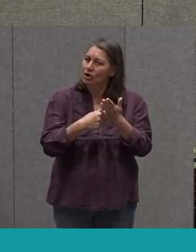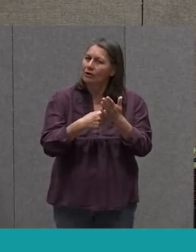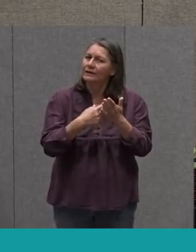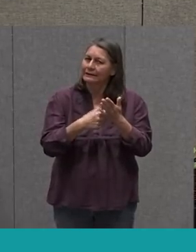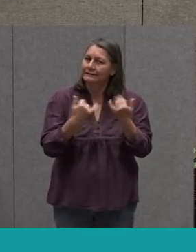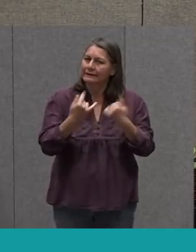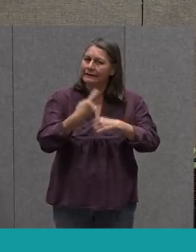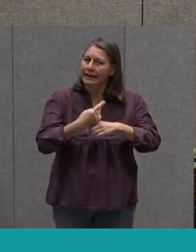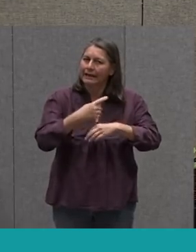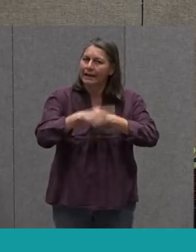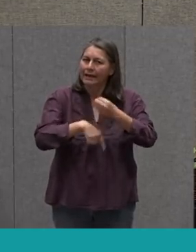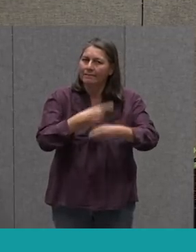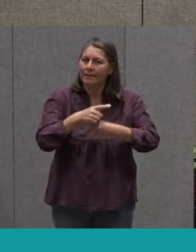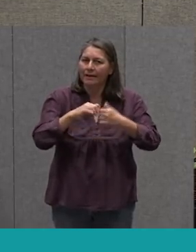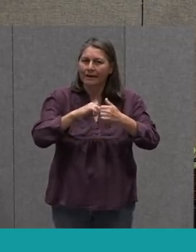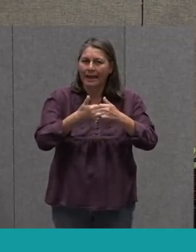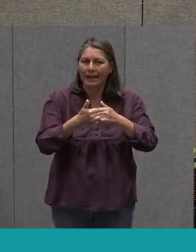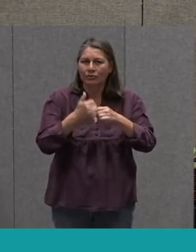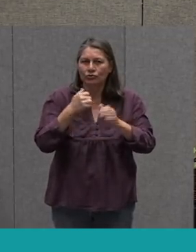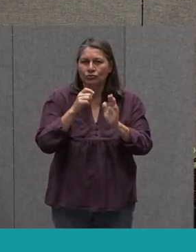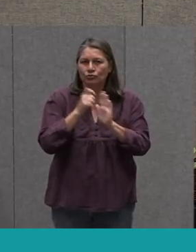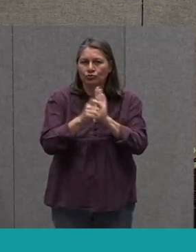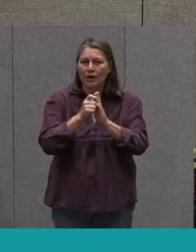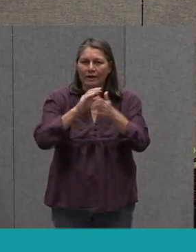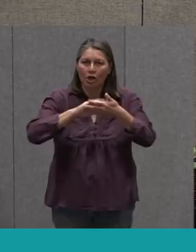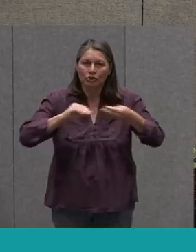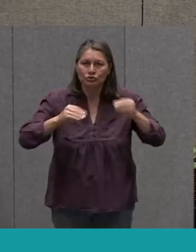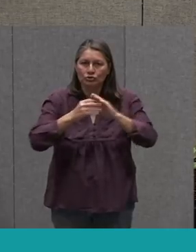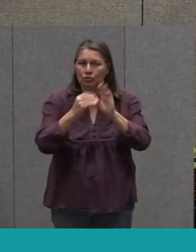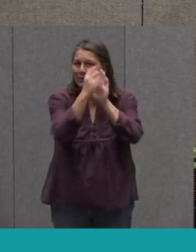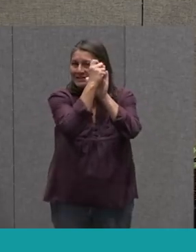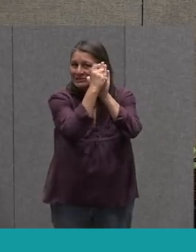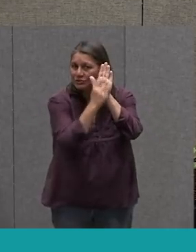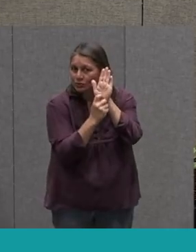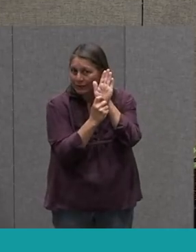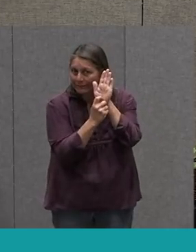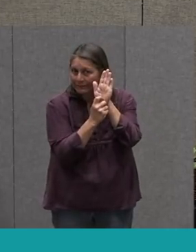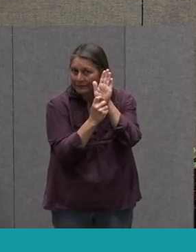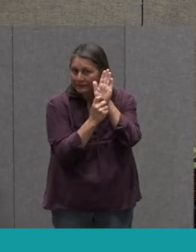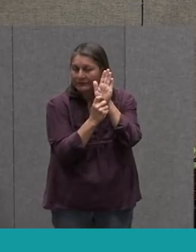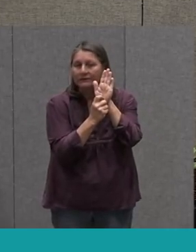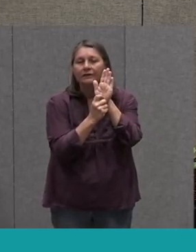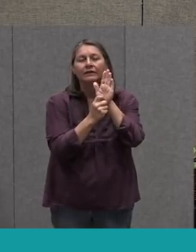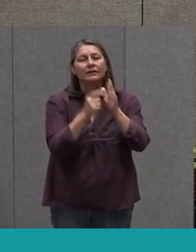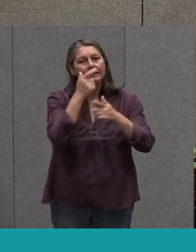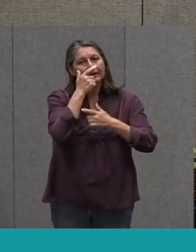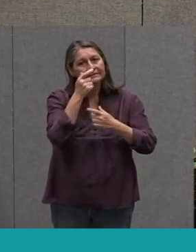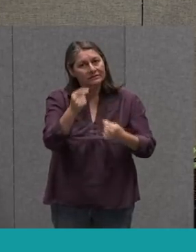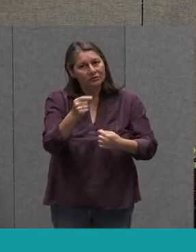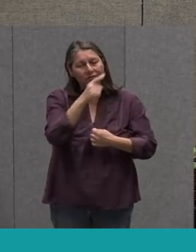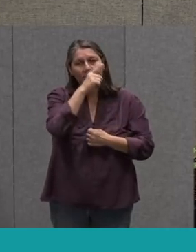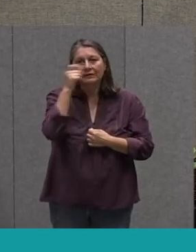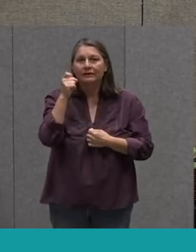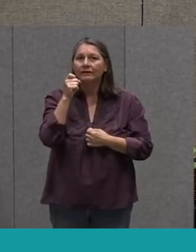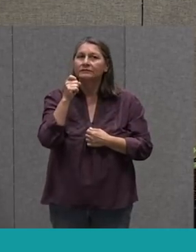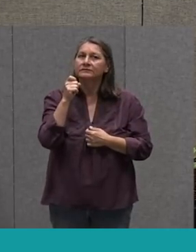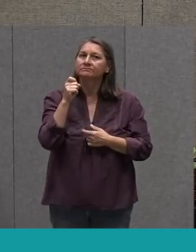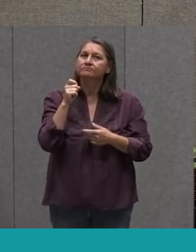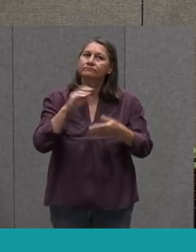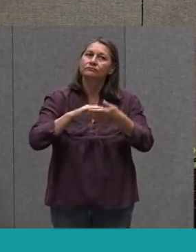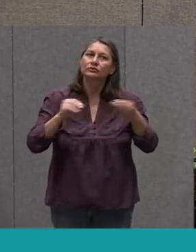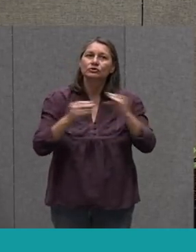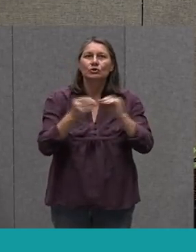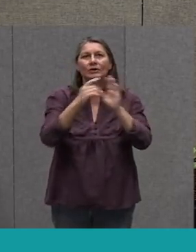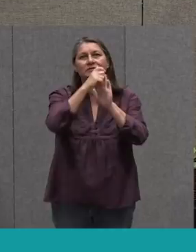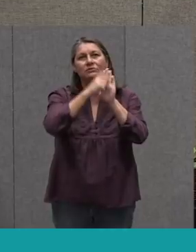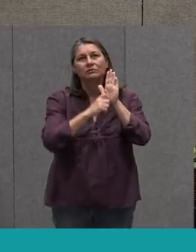Create A Story Script It's Interesting When You Think About This Because A Story Script Is Usually Done Well